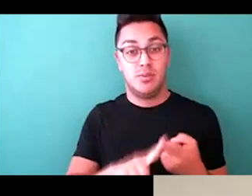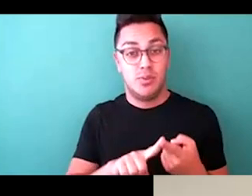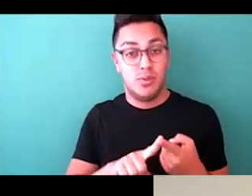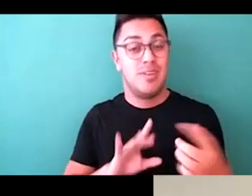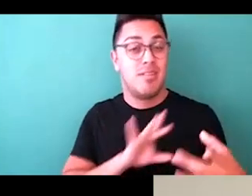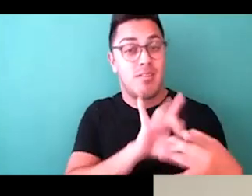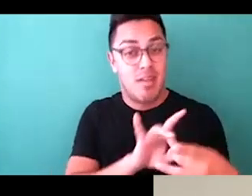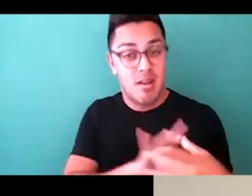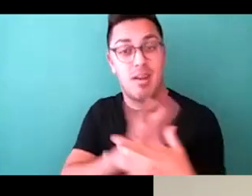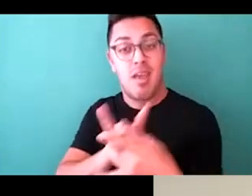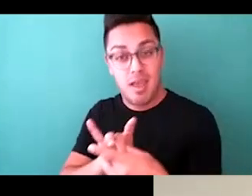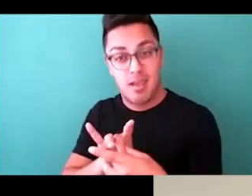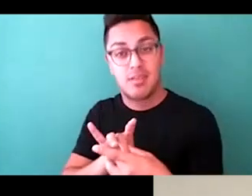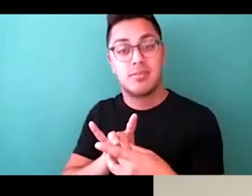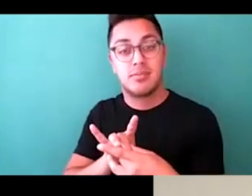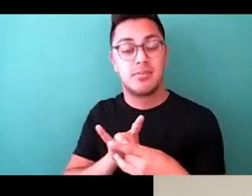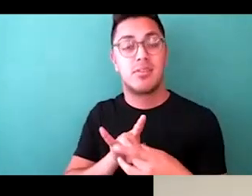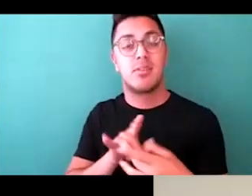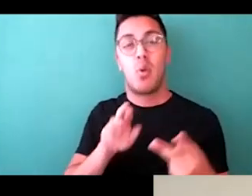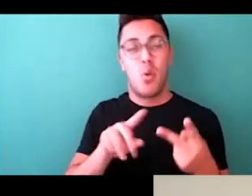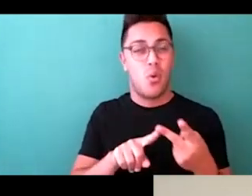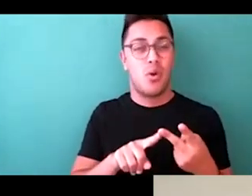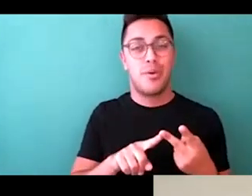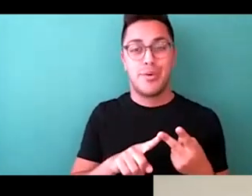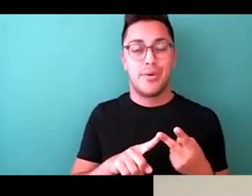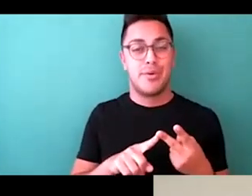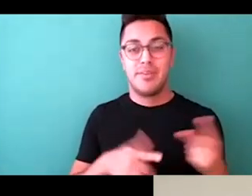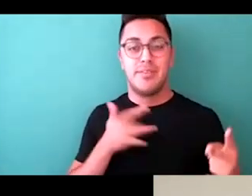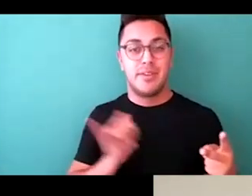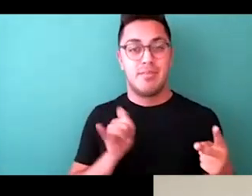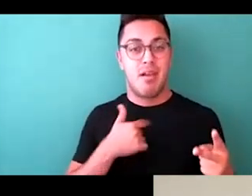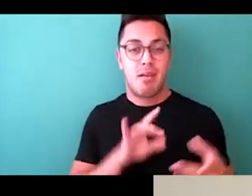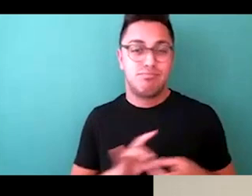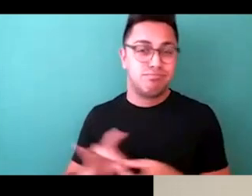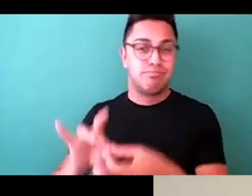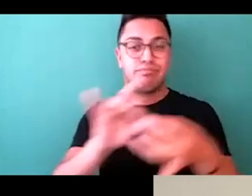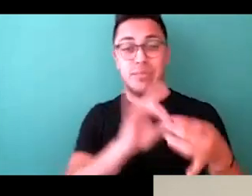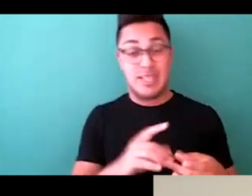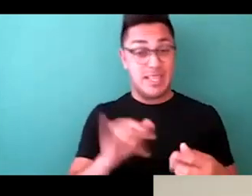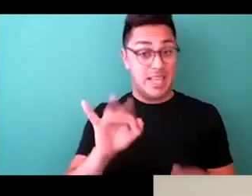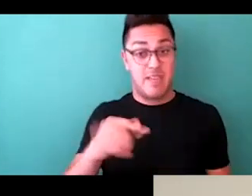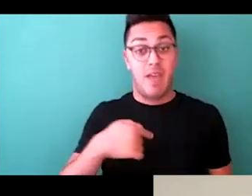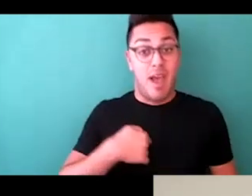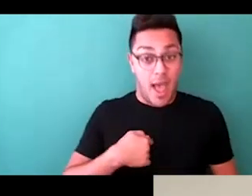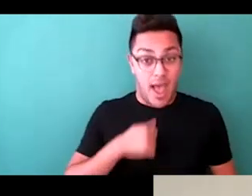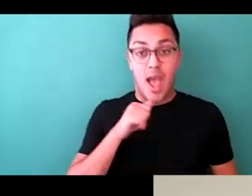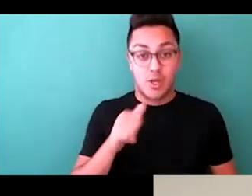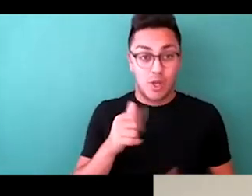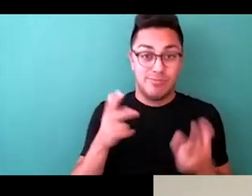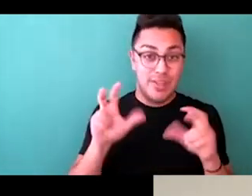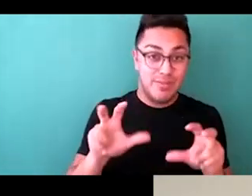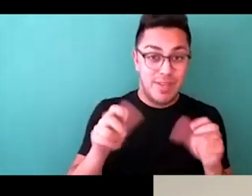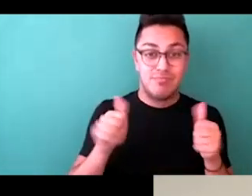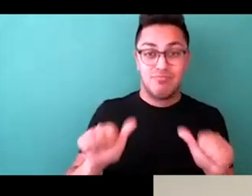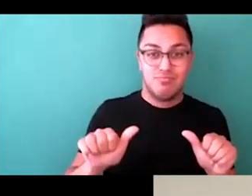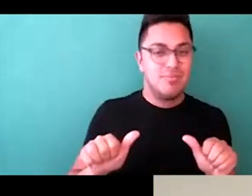other people or kind of like be, feel like I am unified. If it's not for me making that effort, it's not there.